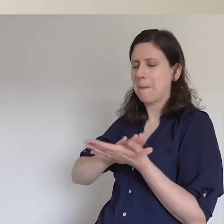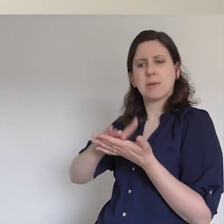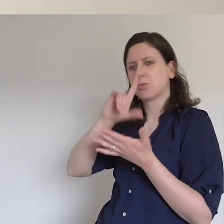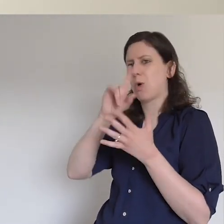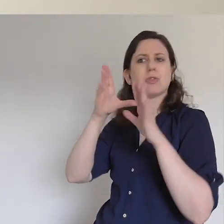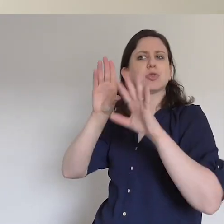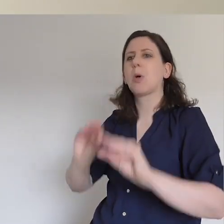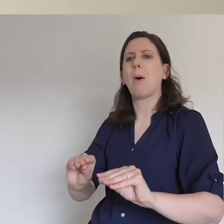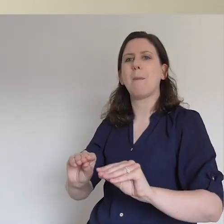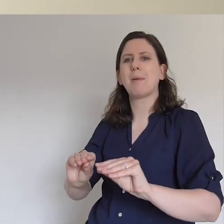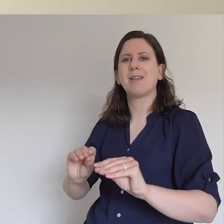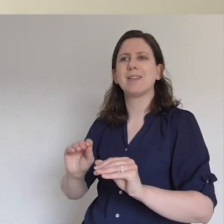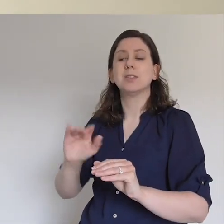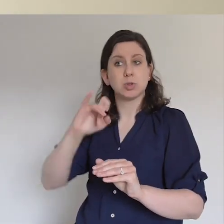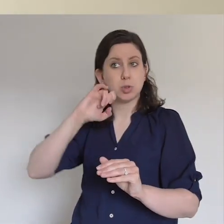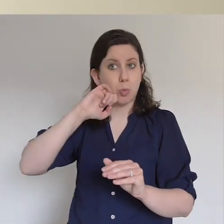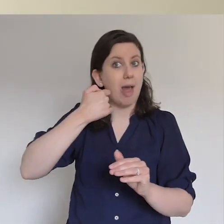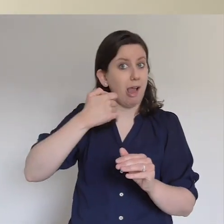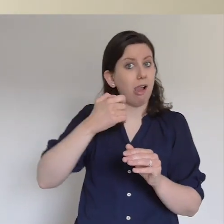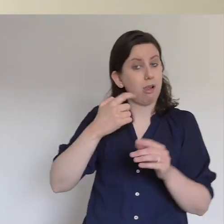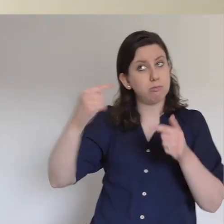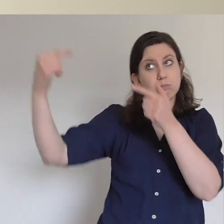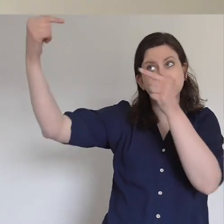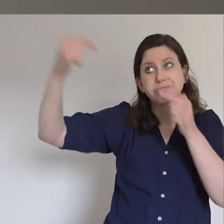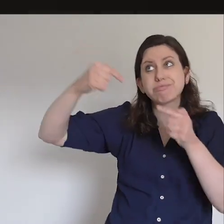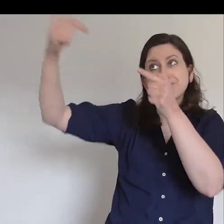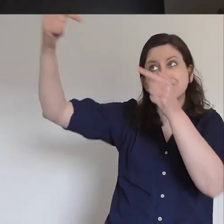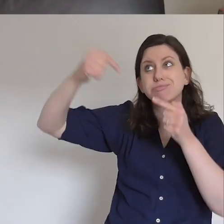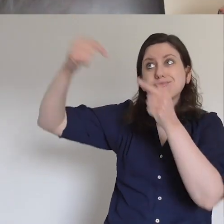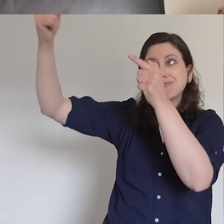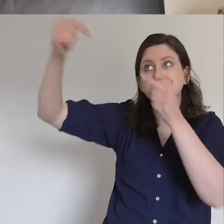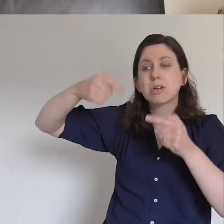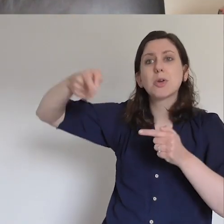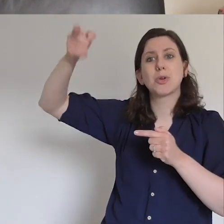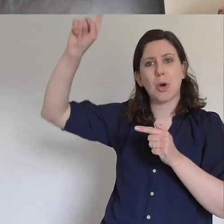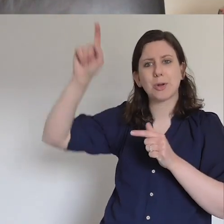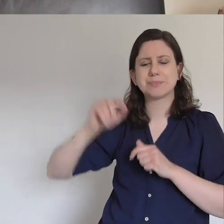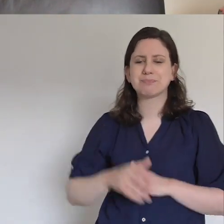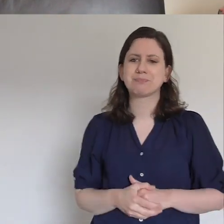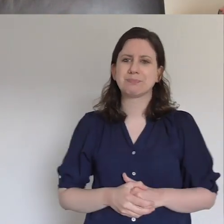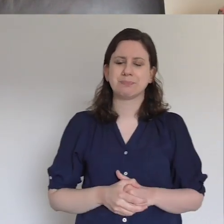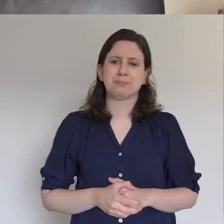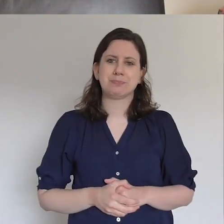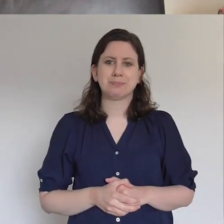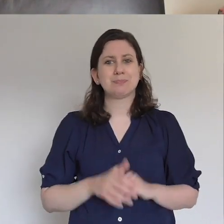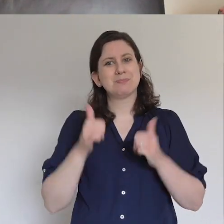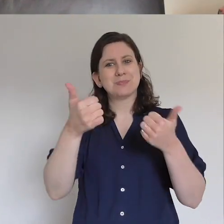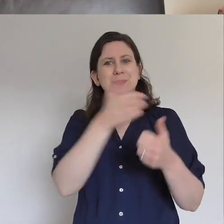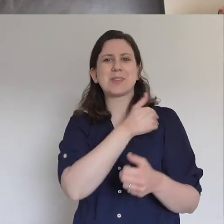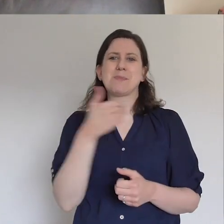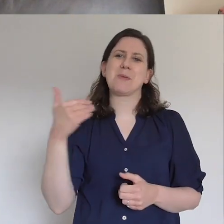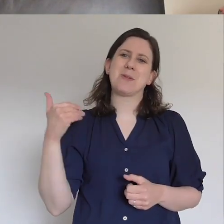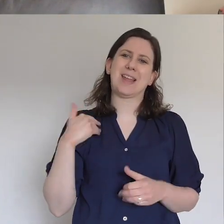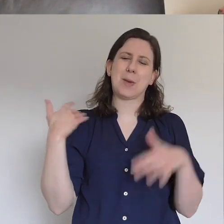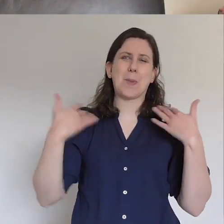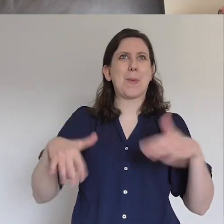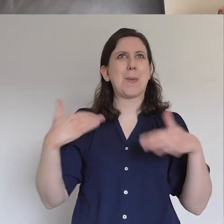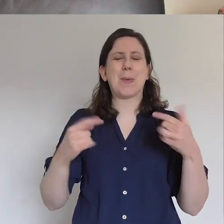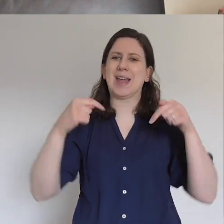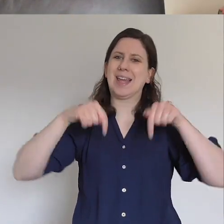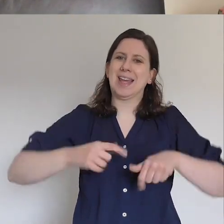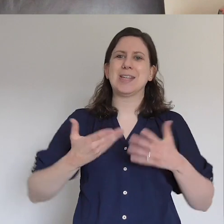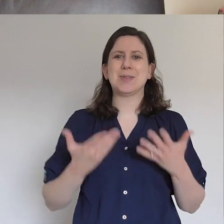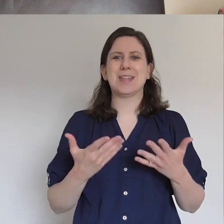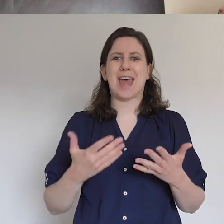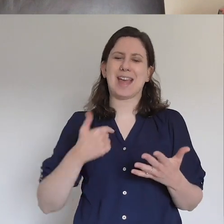yourselves fighting against God. Well, good morning, everyone. It's amazing that you've joined us today.